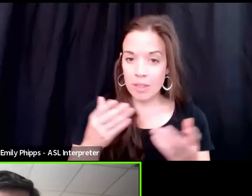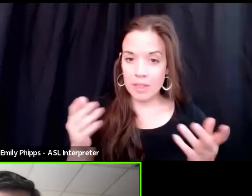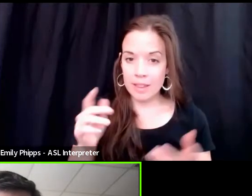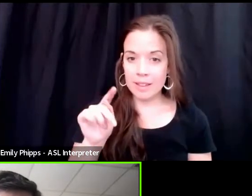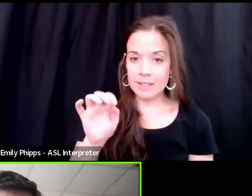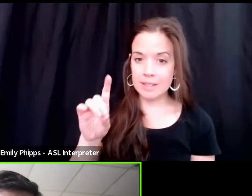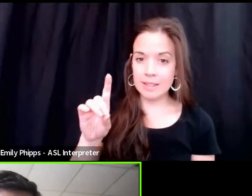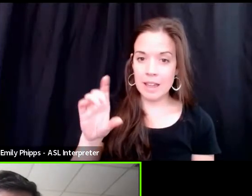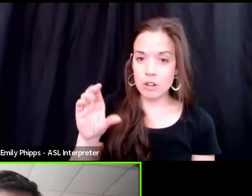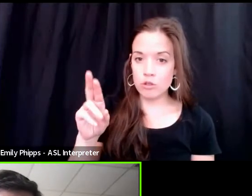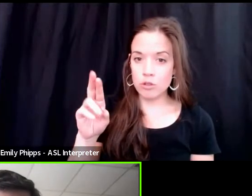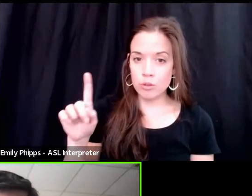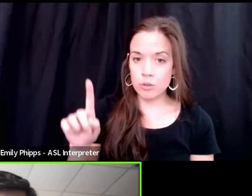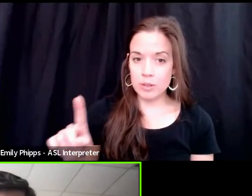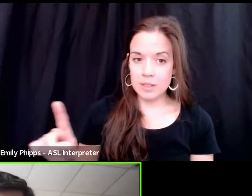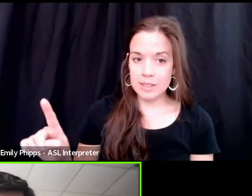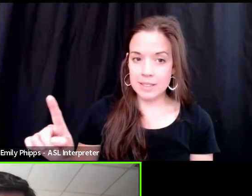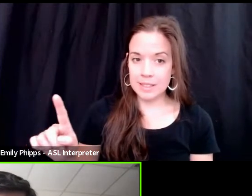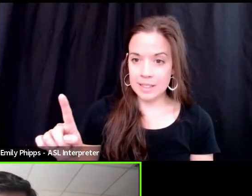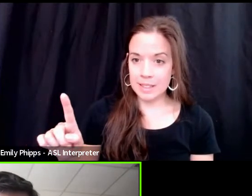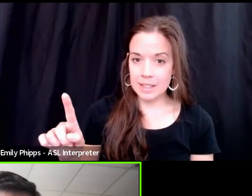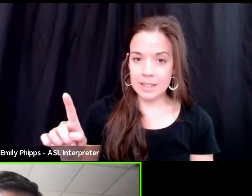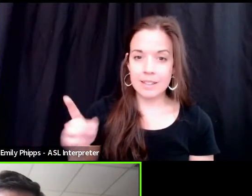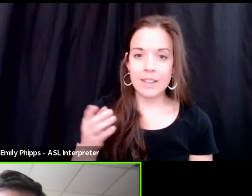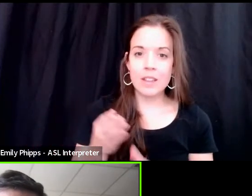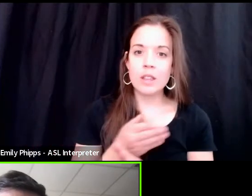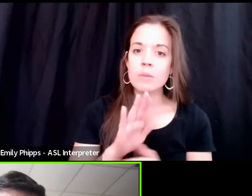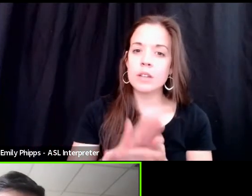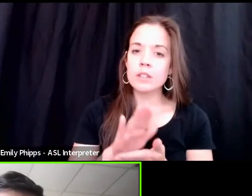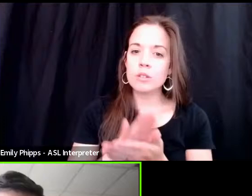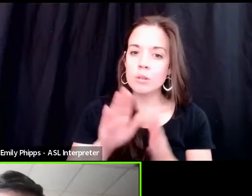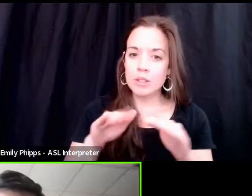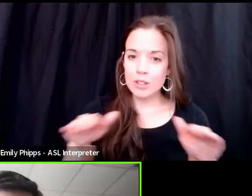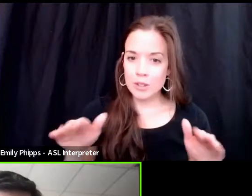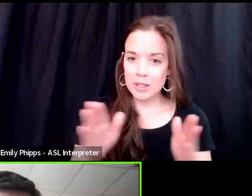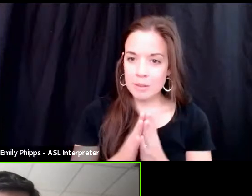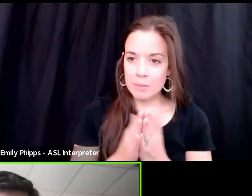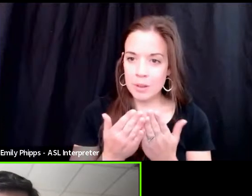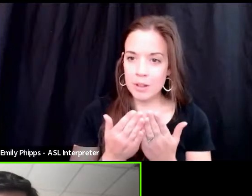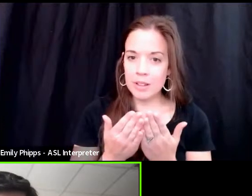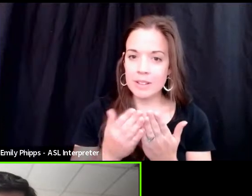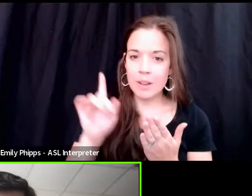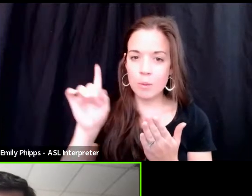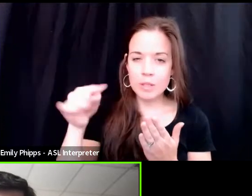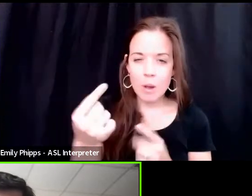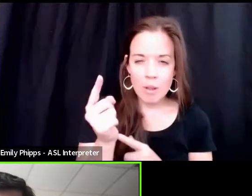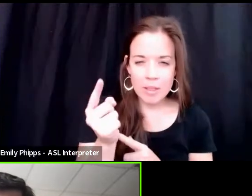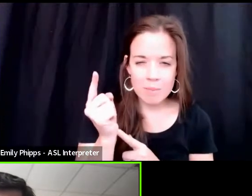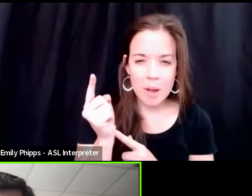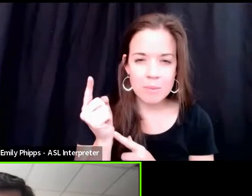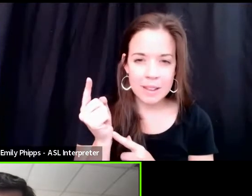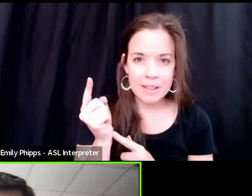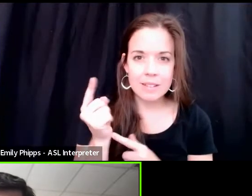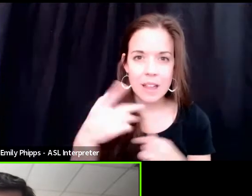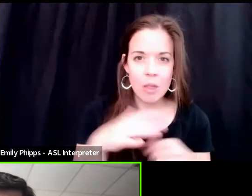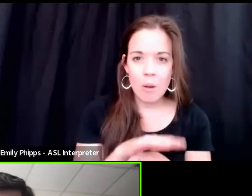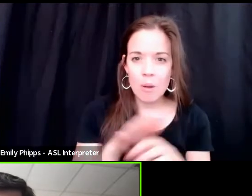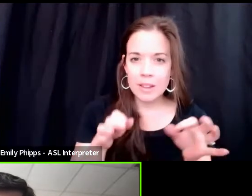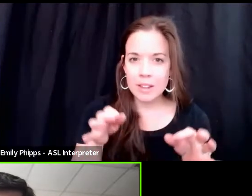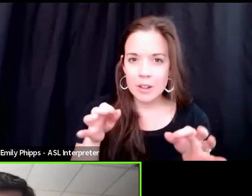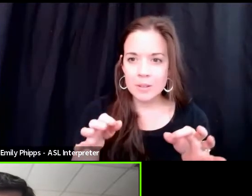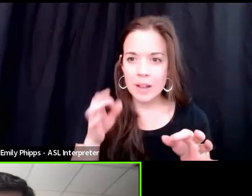pulled out the preschool children's book. It was the only moment in the entire hearings where I saw the